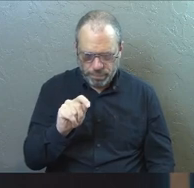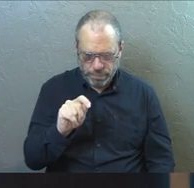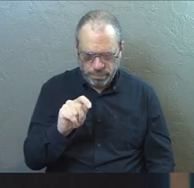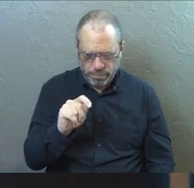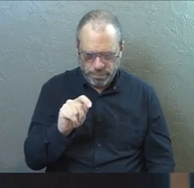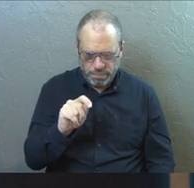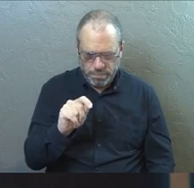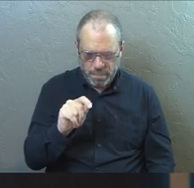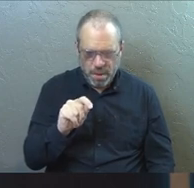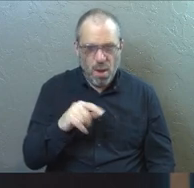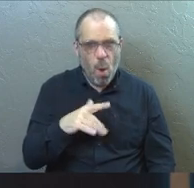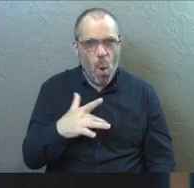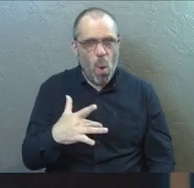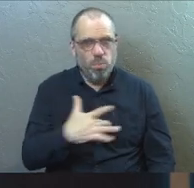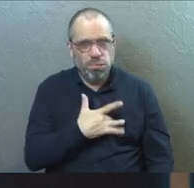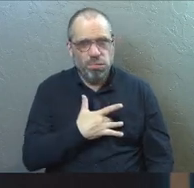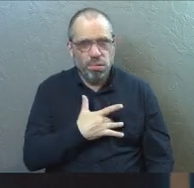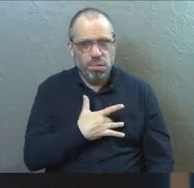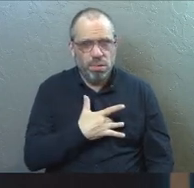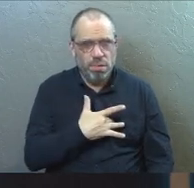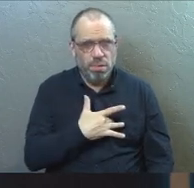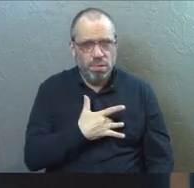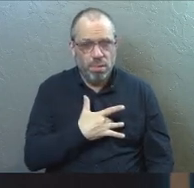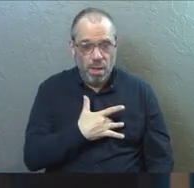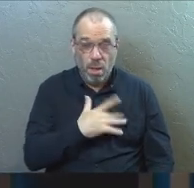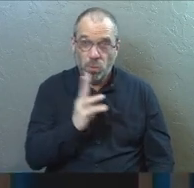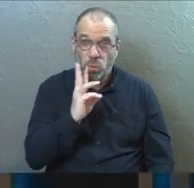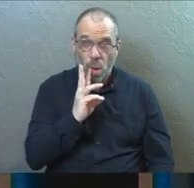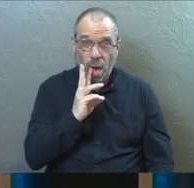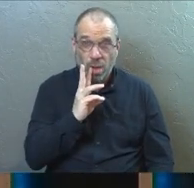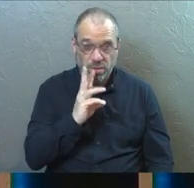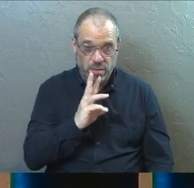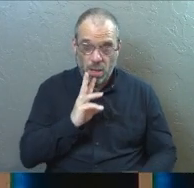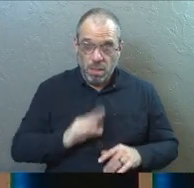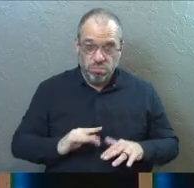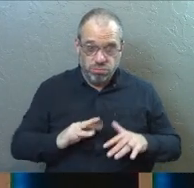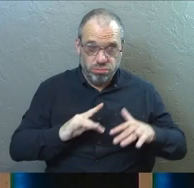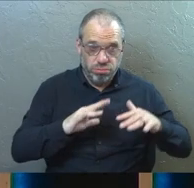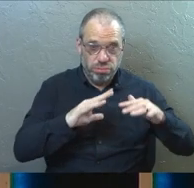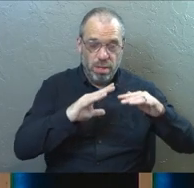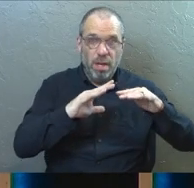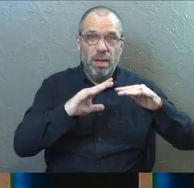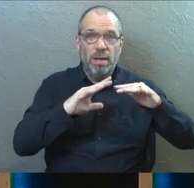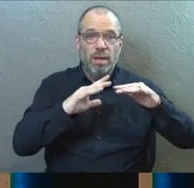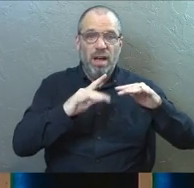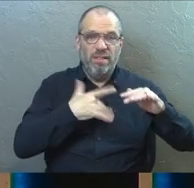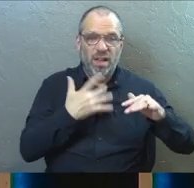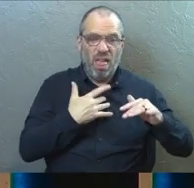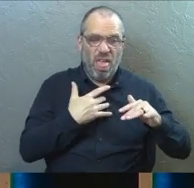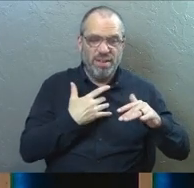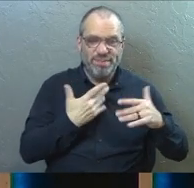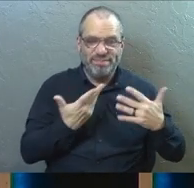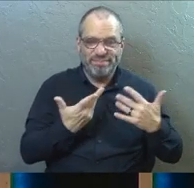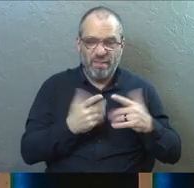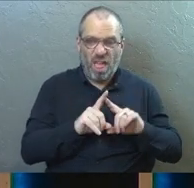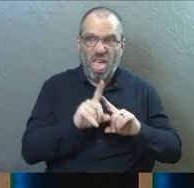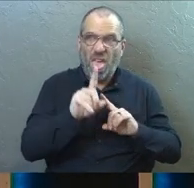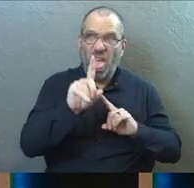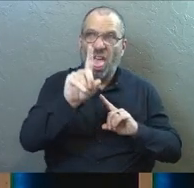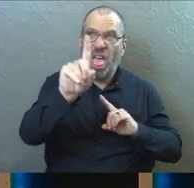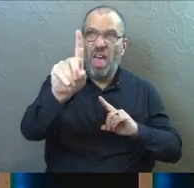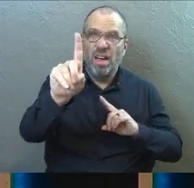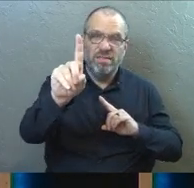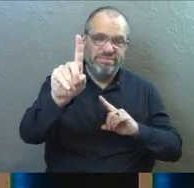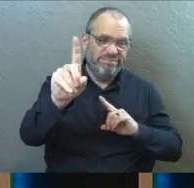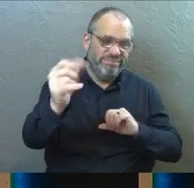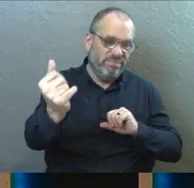But down deep, the waters that ran beneath the surface, I just felt distant. I didn't